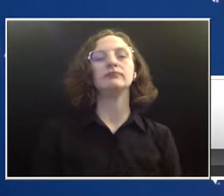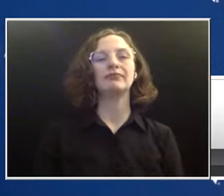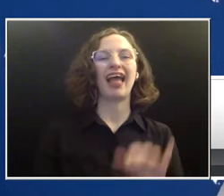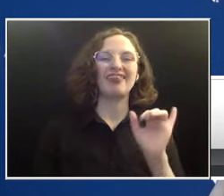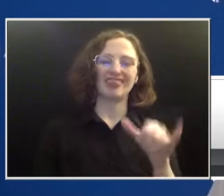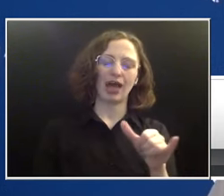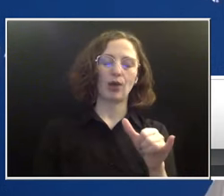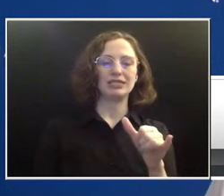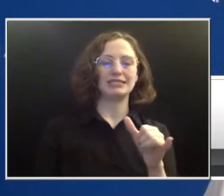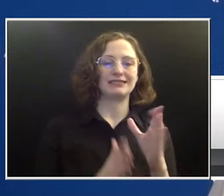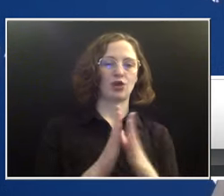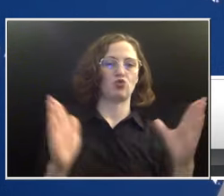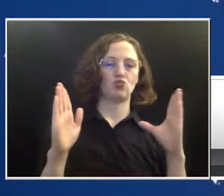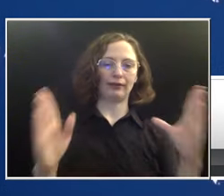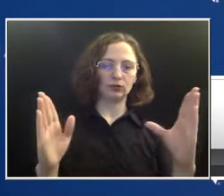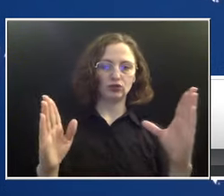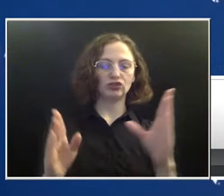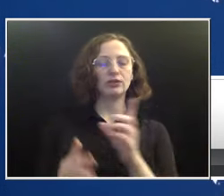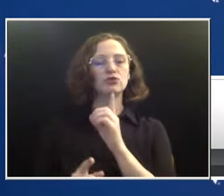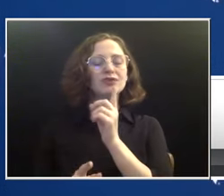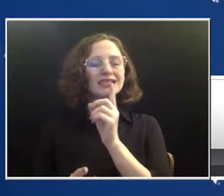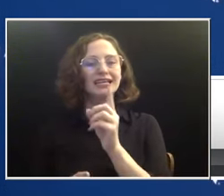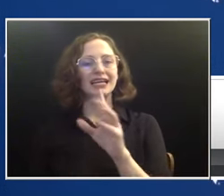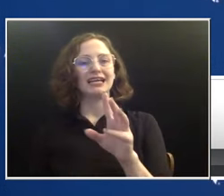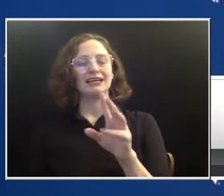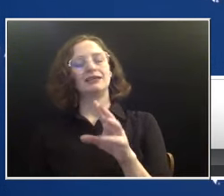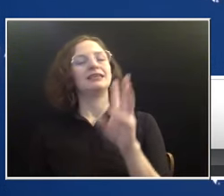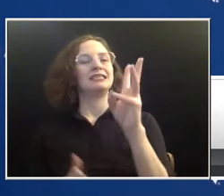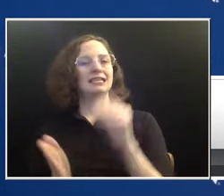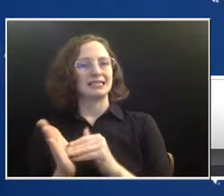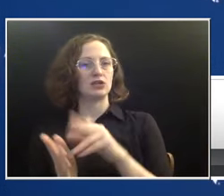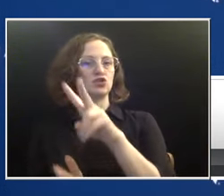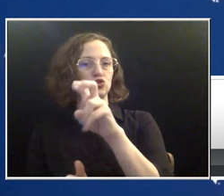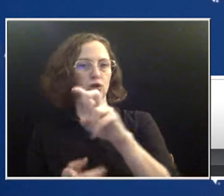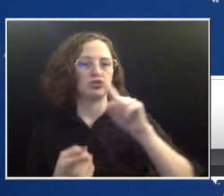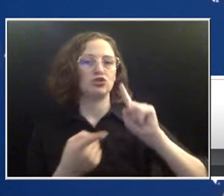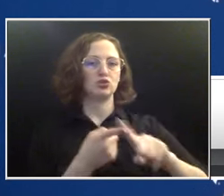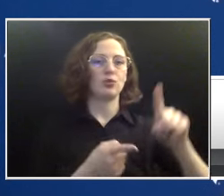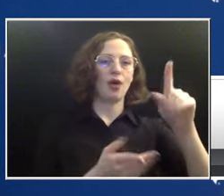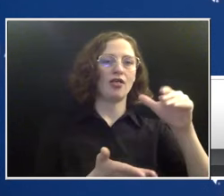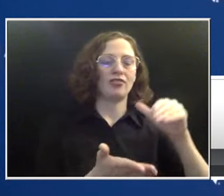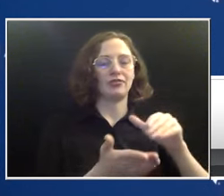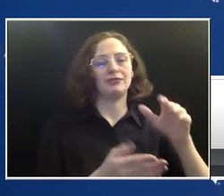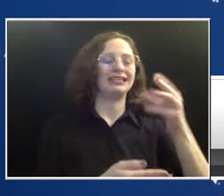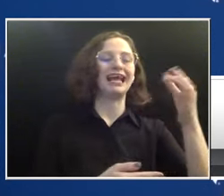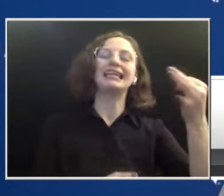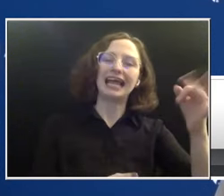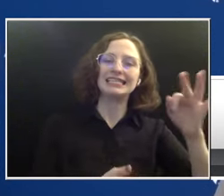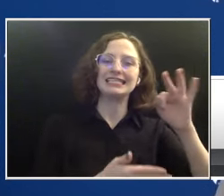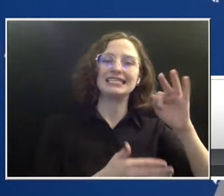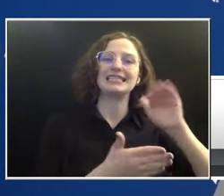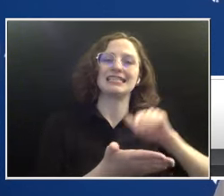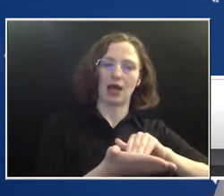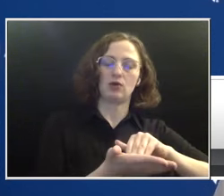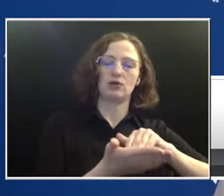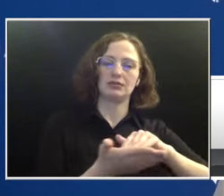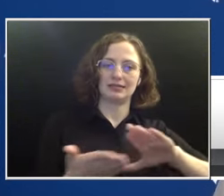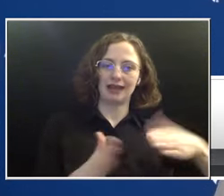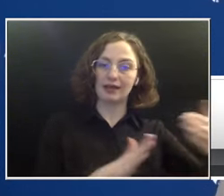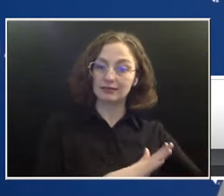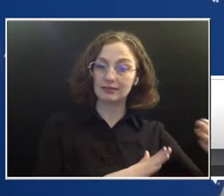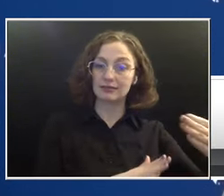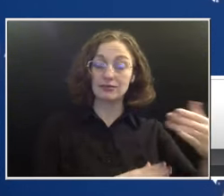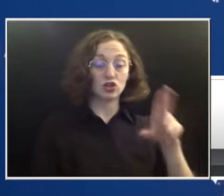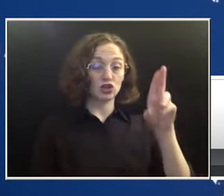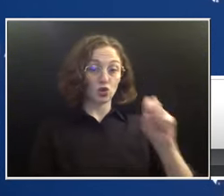6,200 to 19,000 deaths. So again, they looked at six different countries. The United States was one of them. And of course, wouldn't you know it,